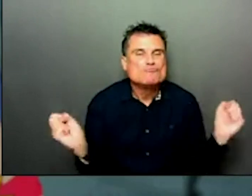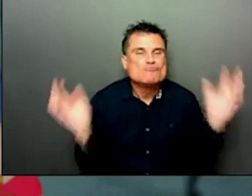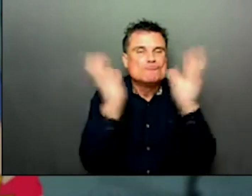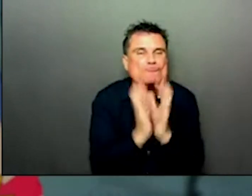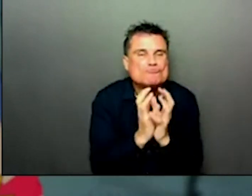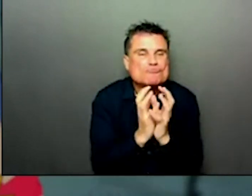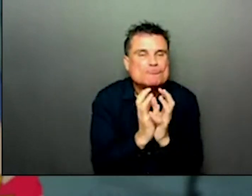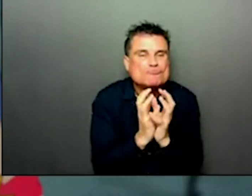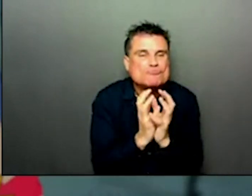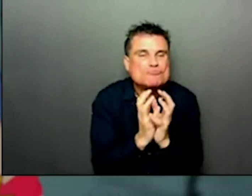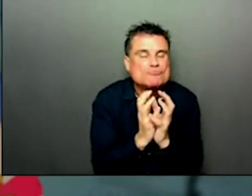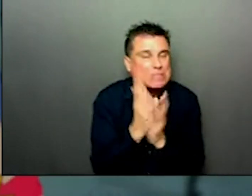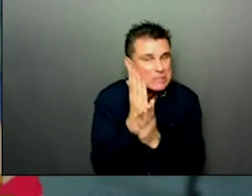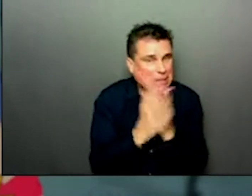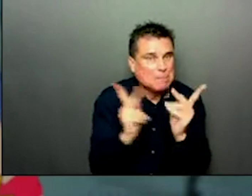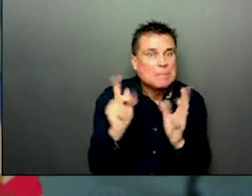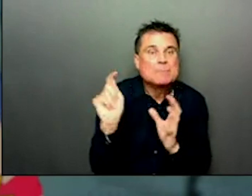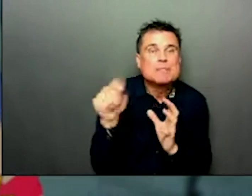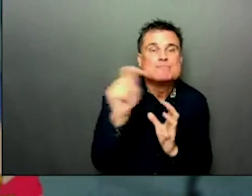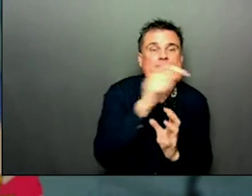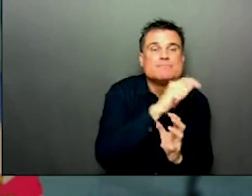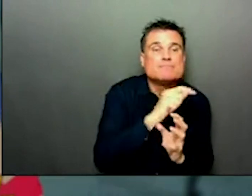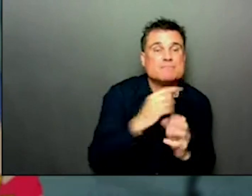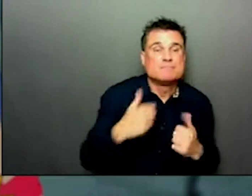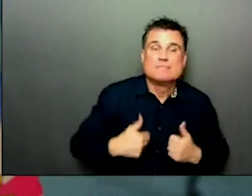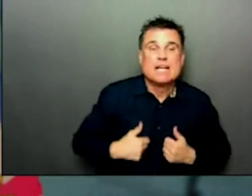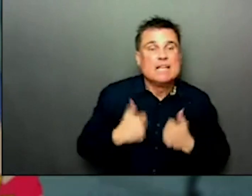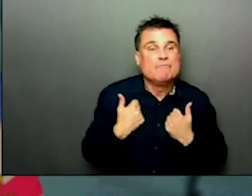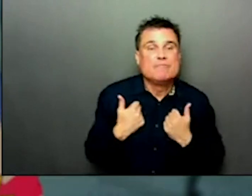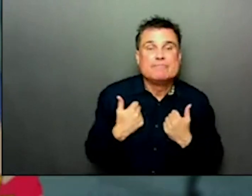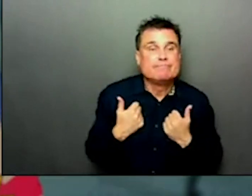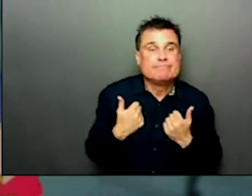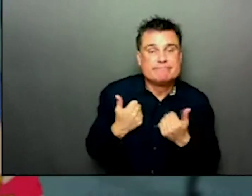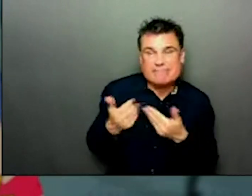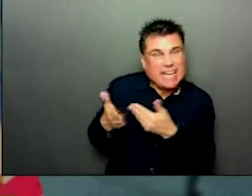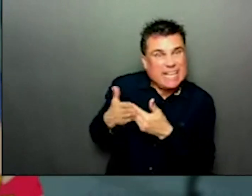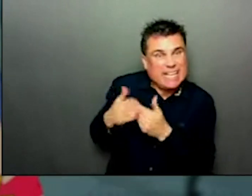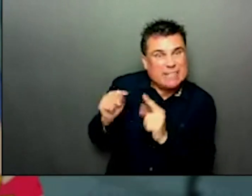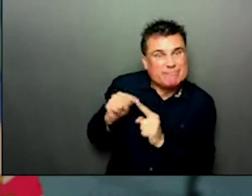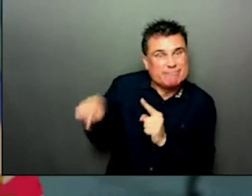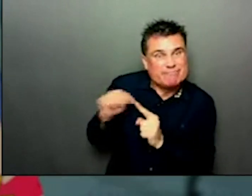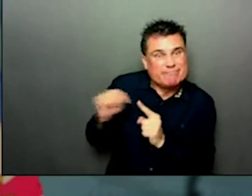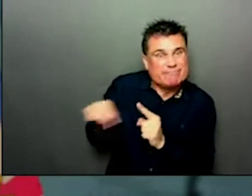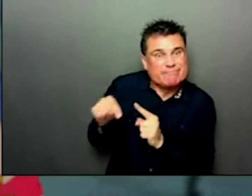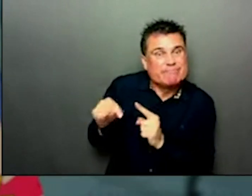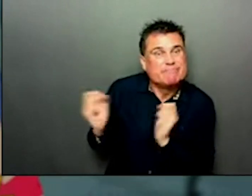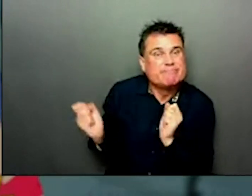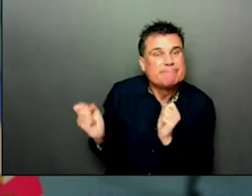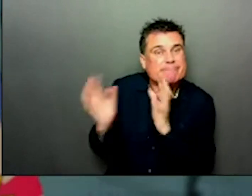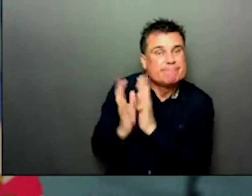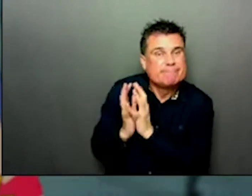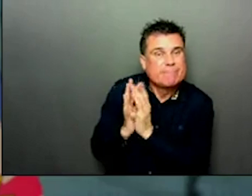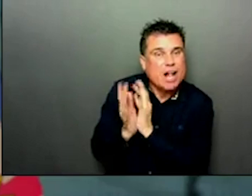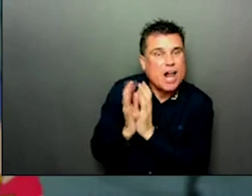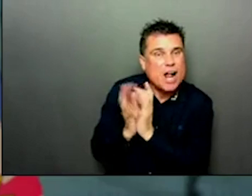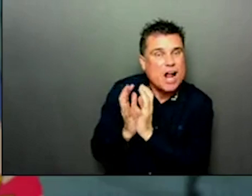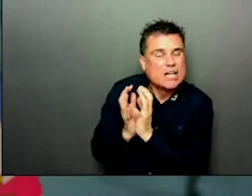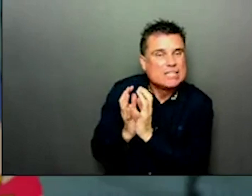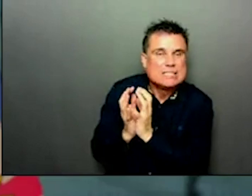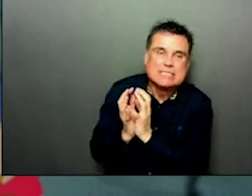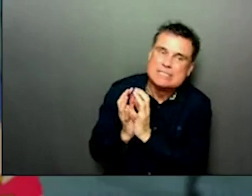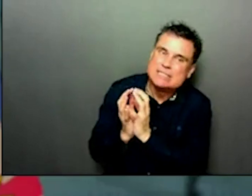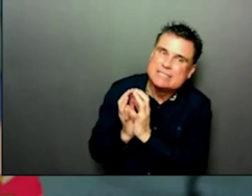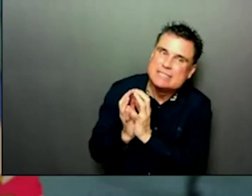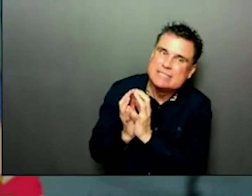woods yet. But the measures that we have put in place are making a difference. We need to continue to pay